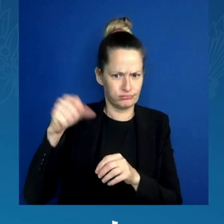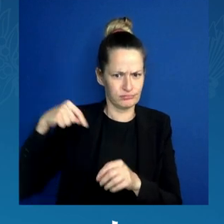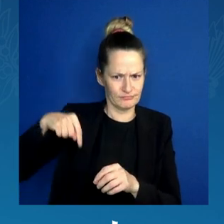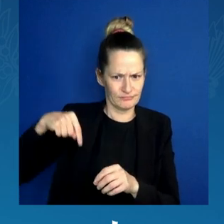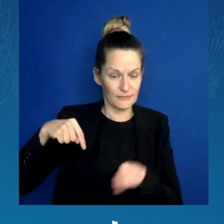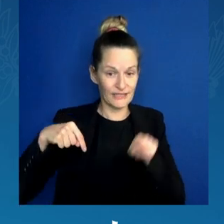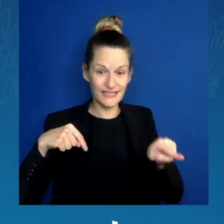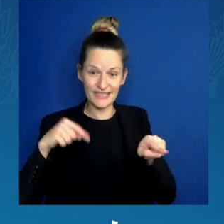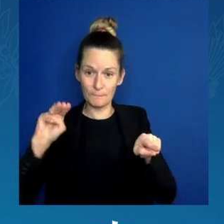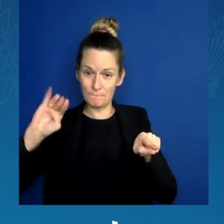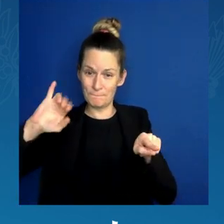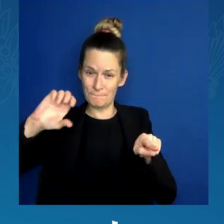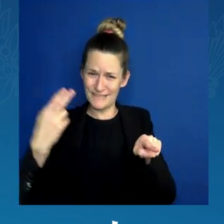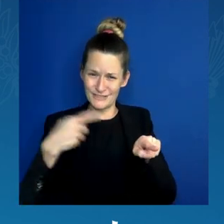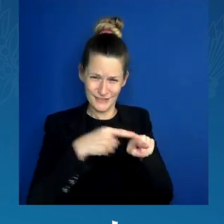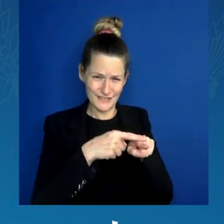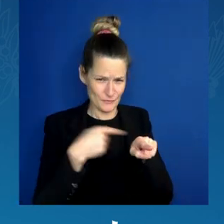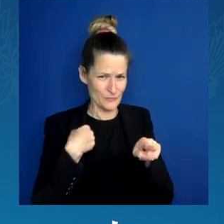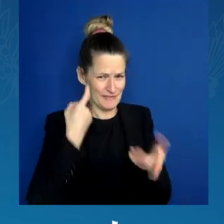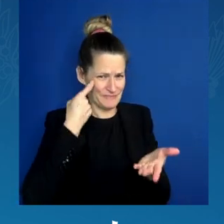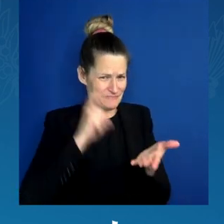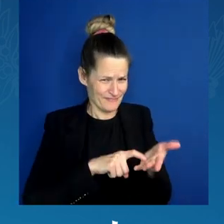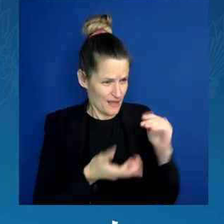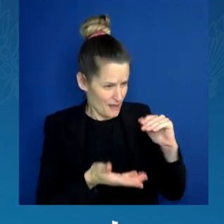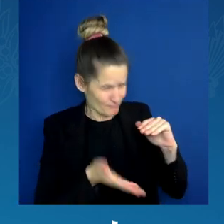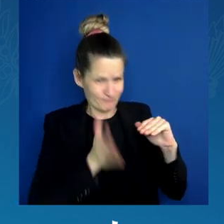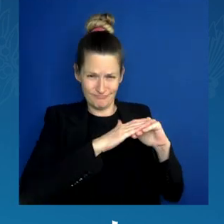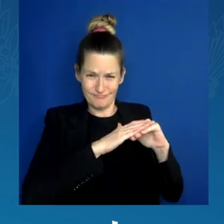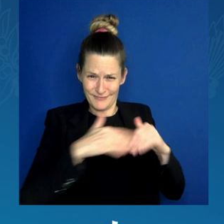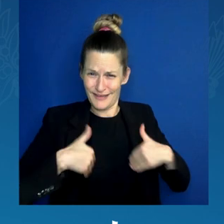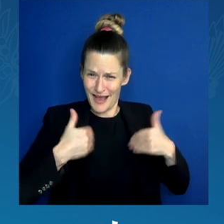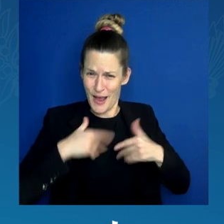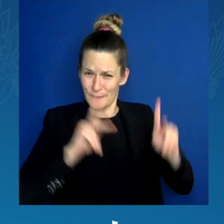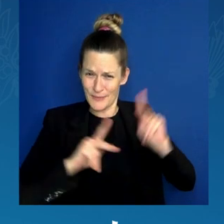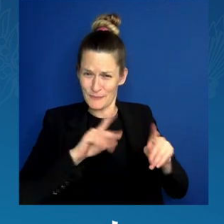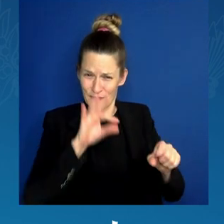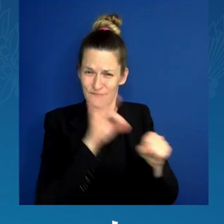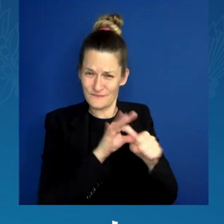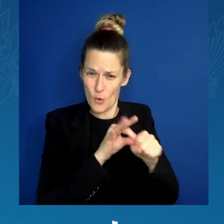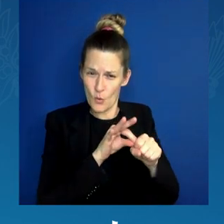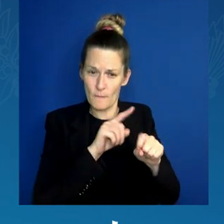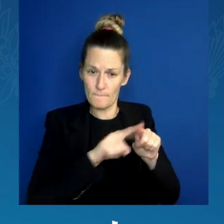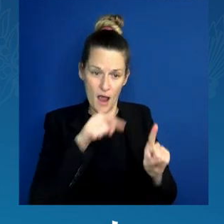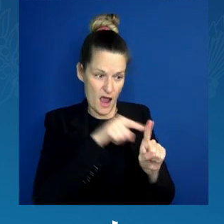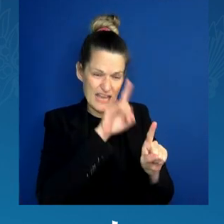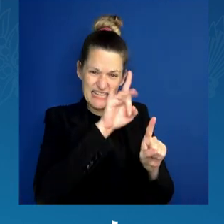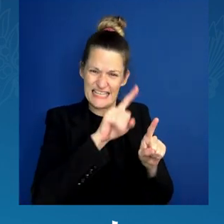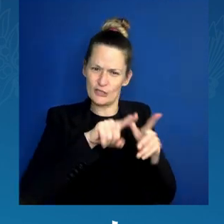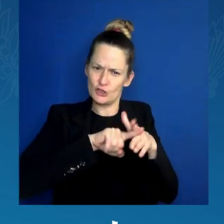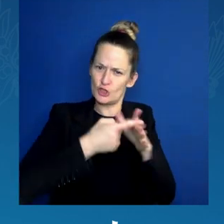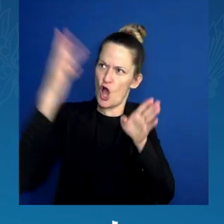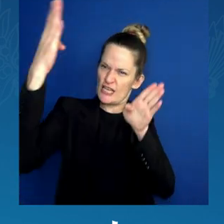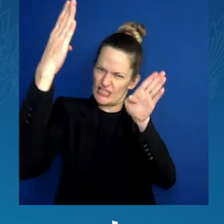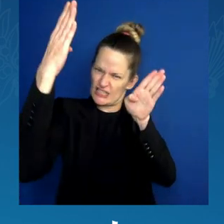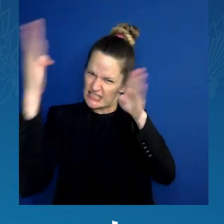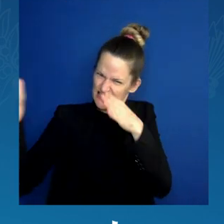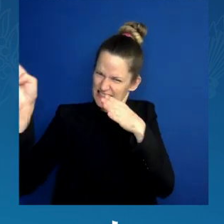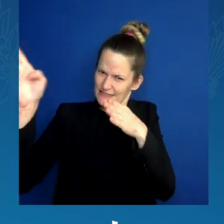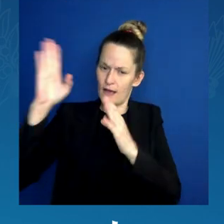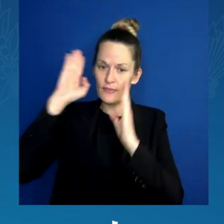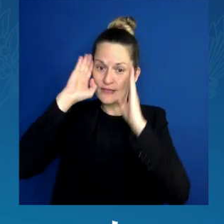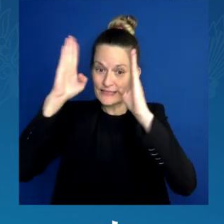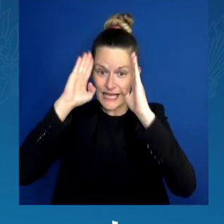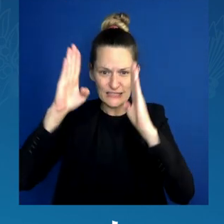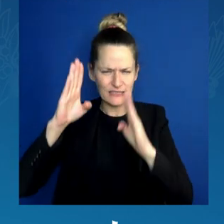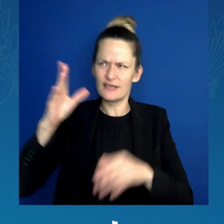Young voters made their voices heard, and it made a difference. And so I'm here